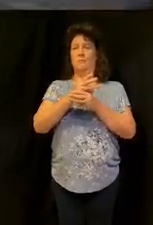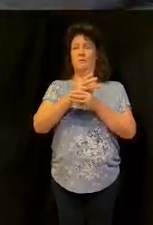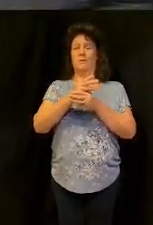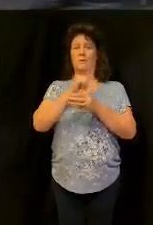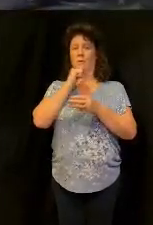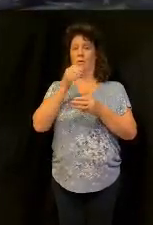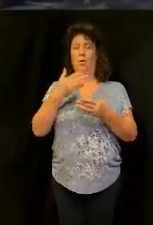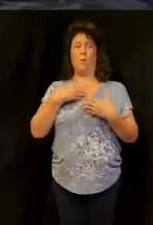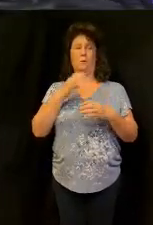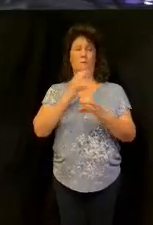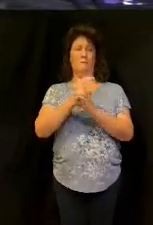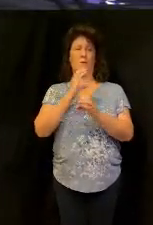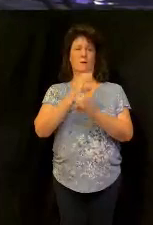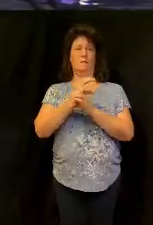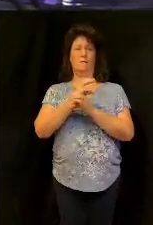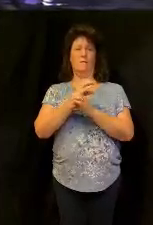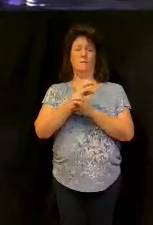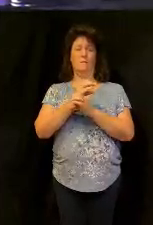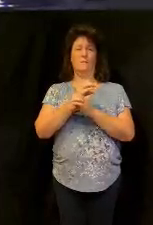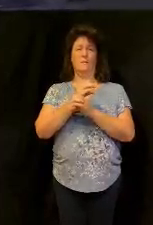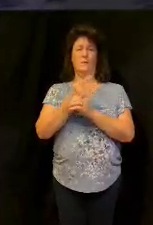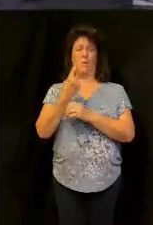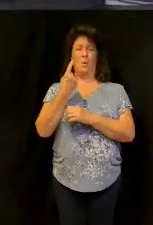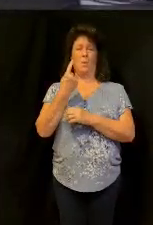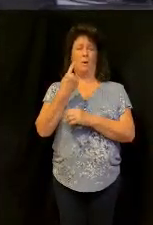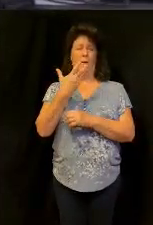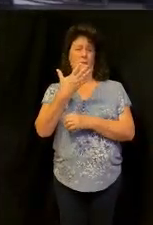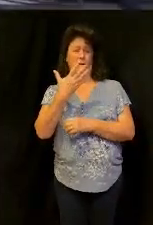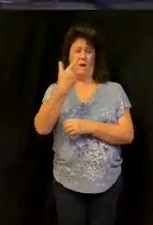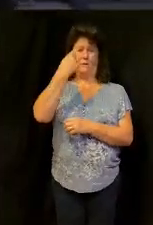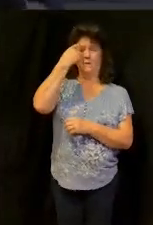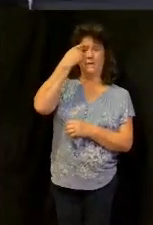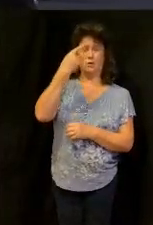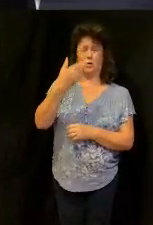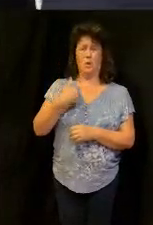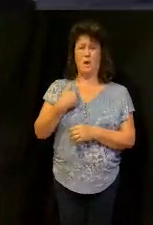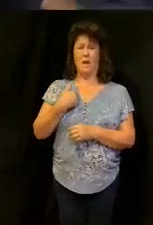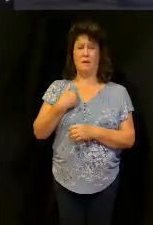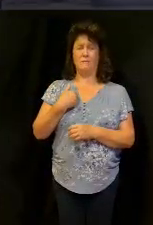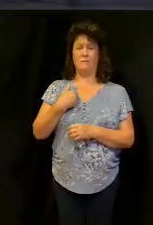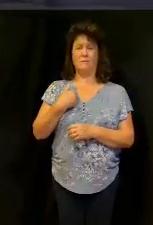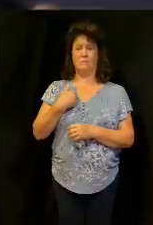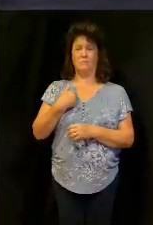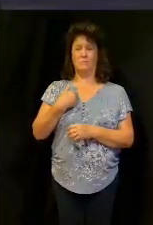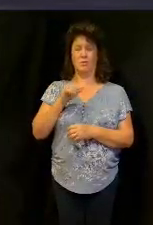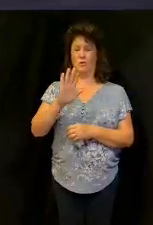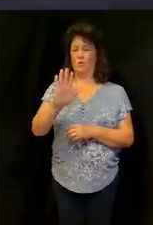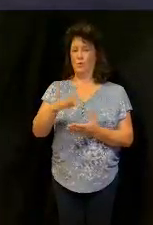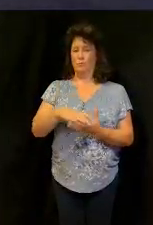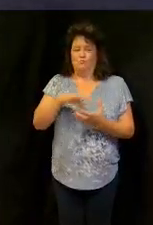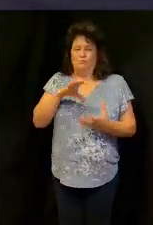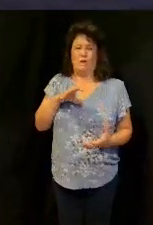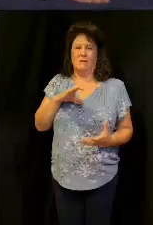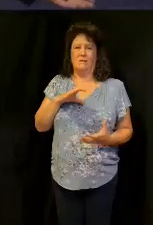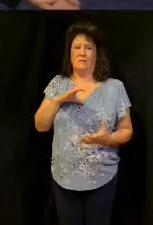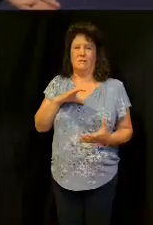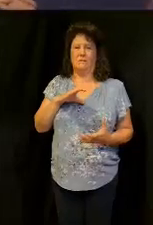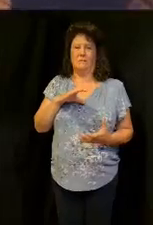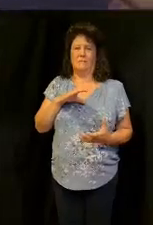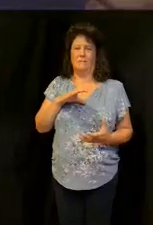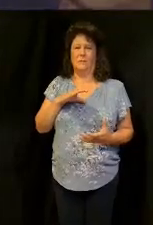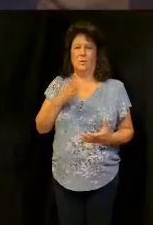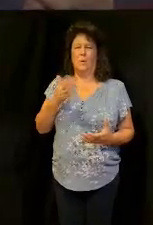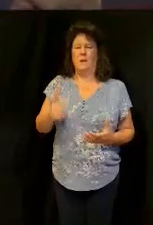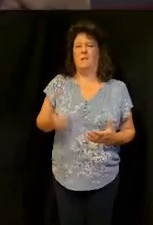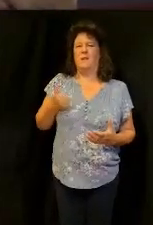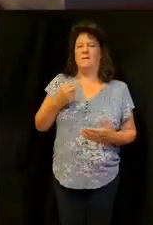if you got one nickel plus whatever all your needs bet and you've got an extra amount you're rich well they live a day in Haiti pastor john